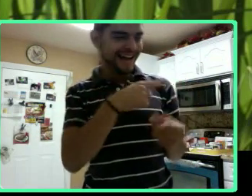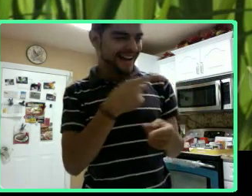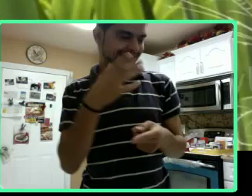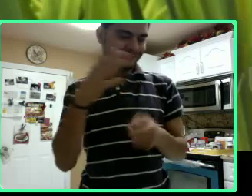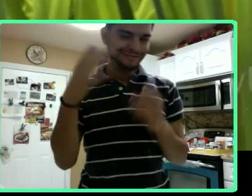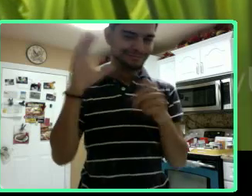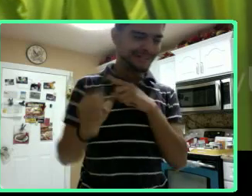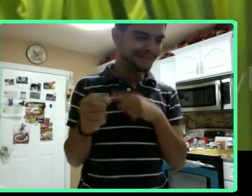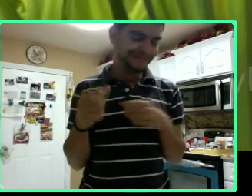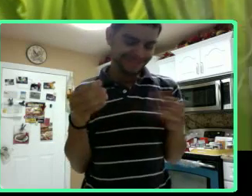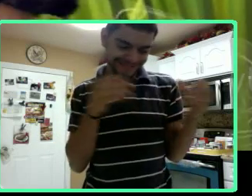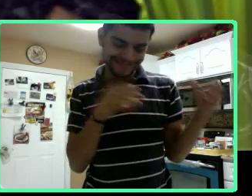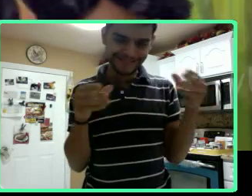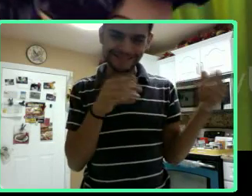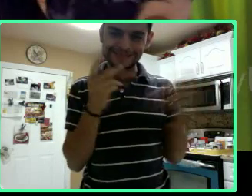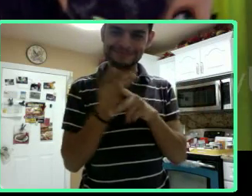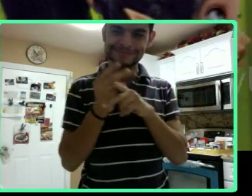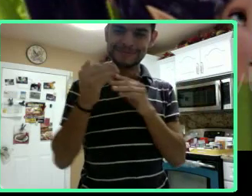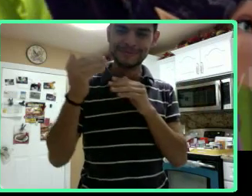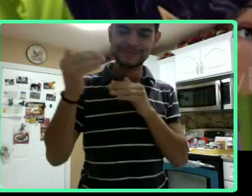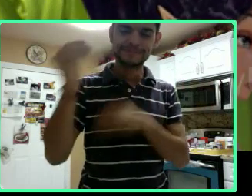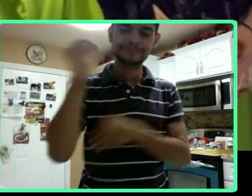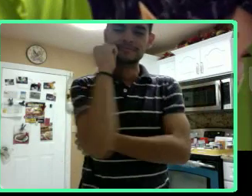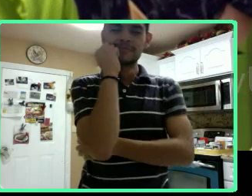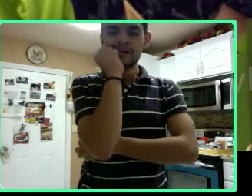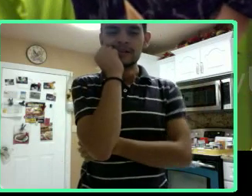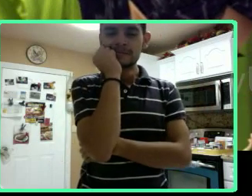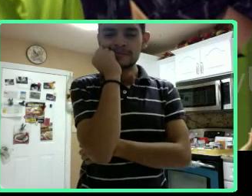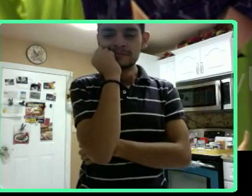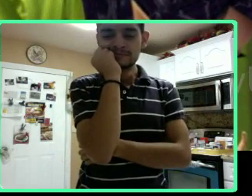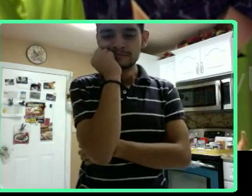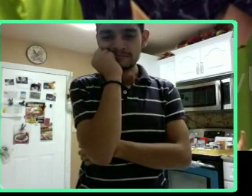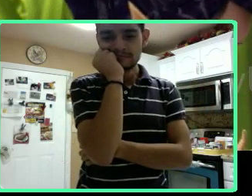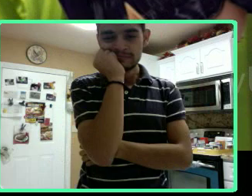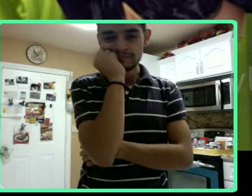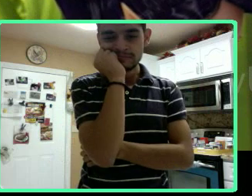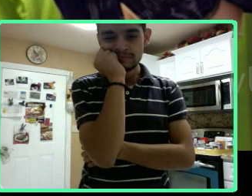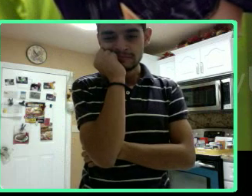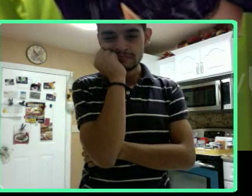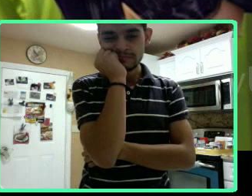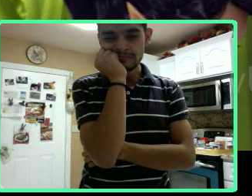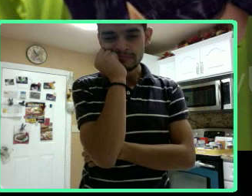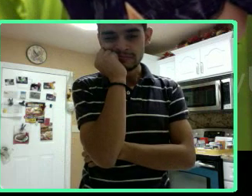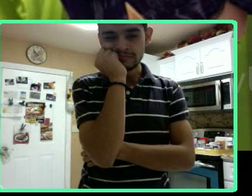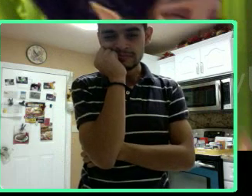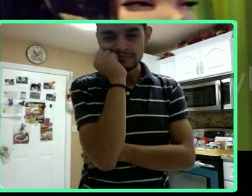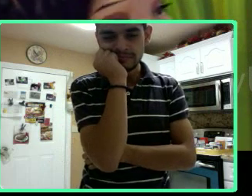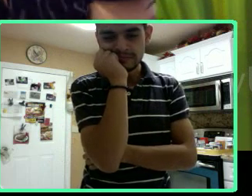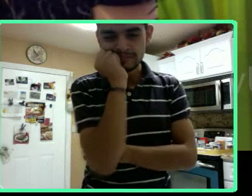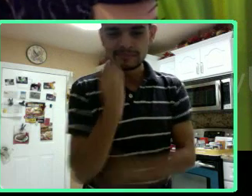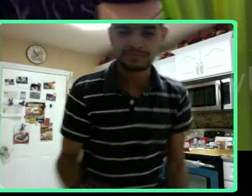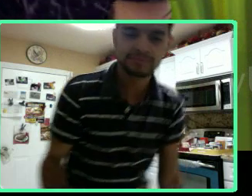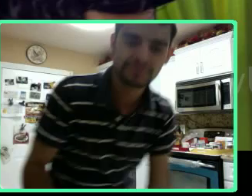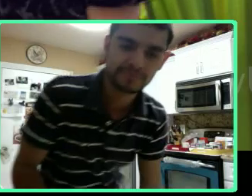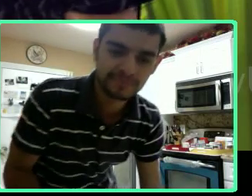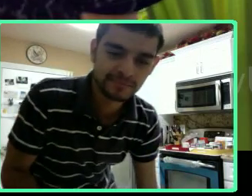I don't to job But I don't in the pond I've the best I once needed to I used